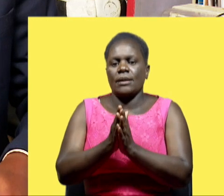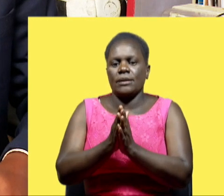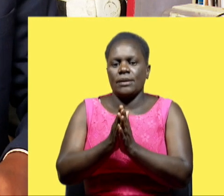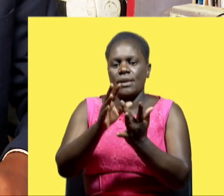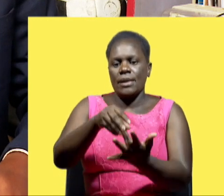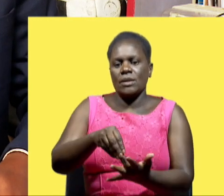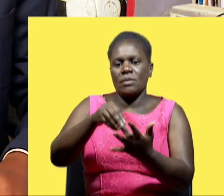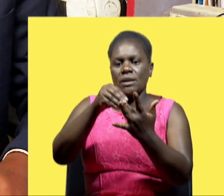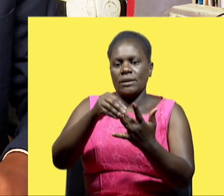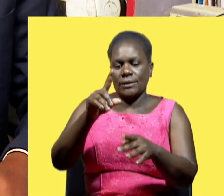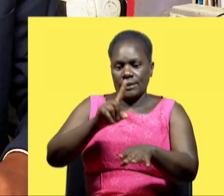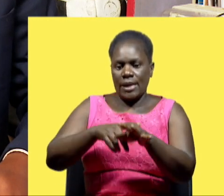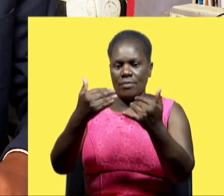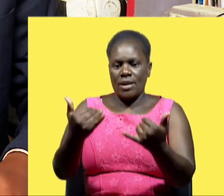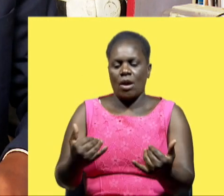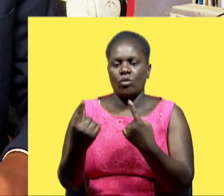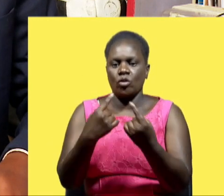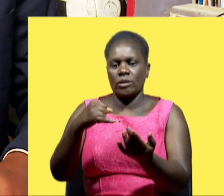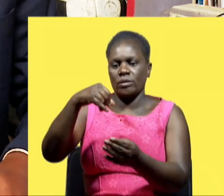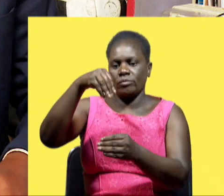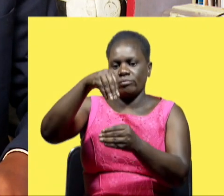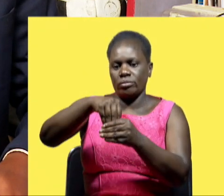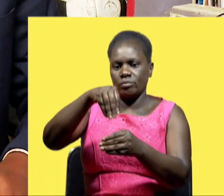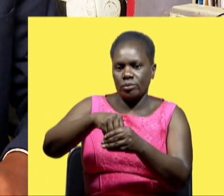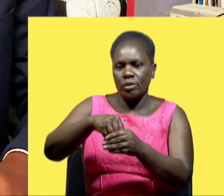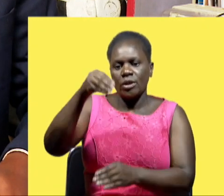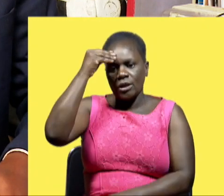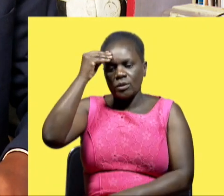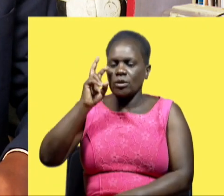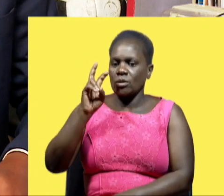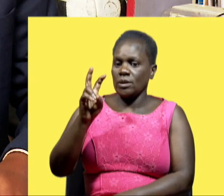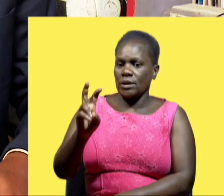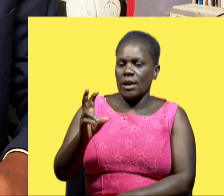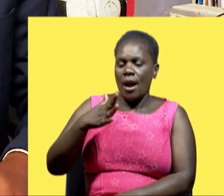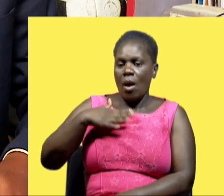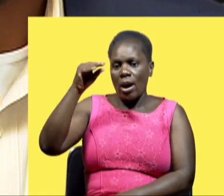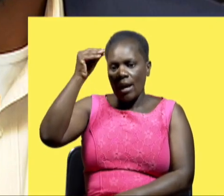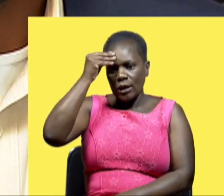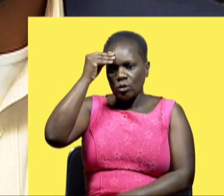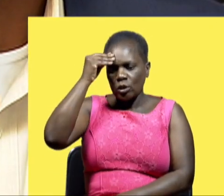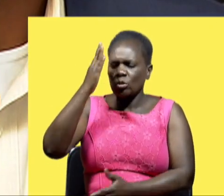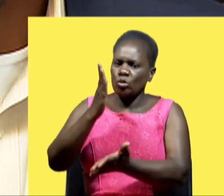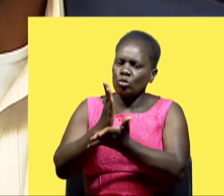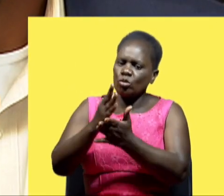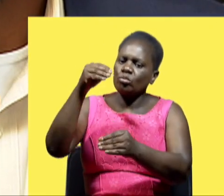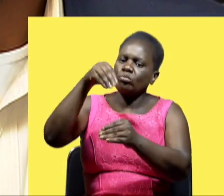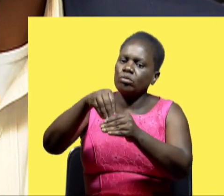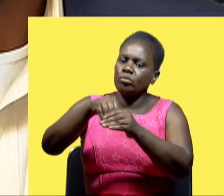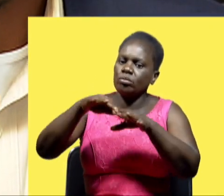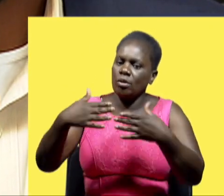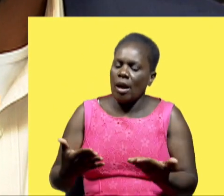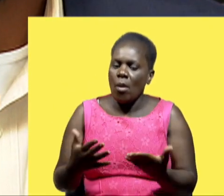and especially in this era when we are talking about inclusive education. So looking at it is our education system really inclusive